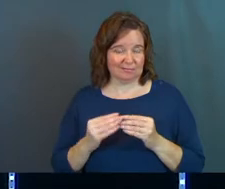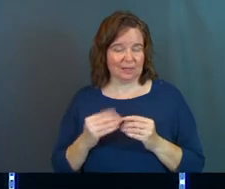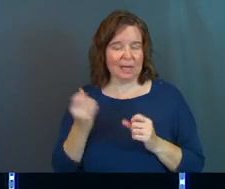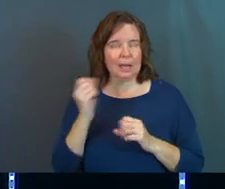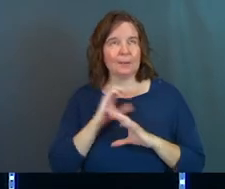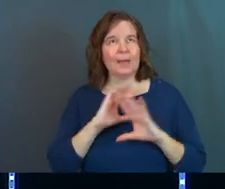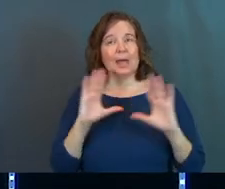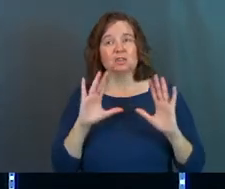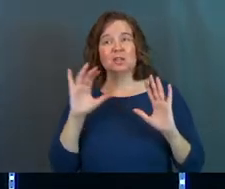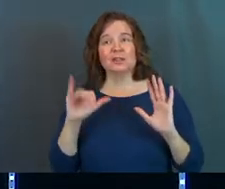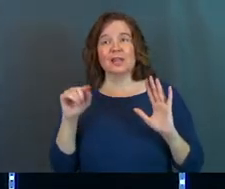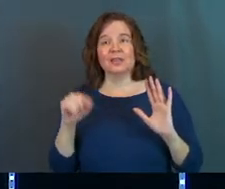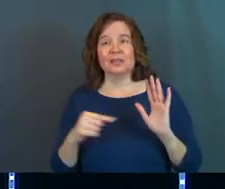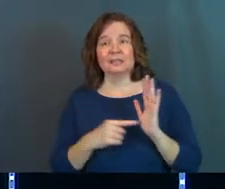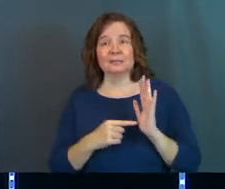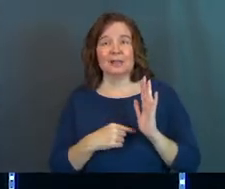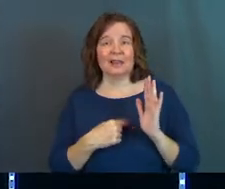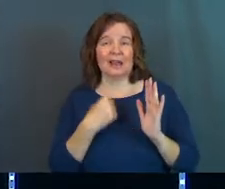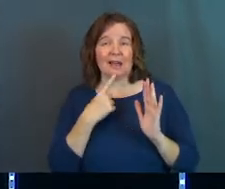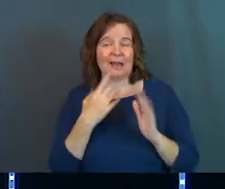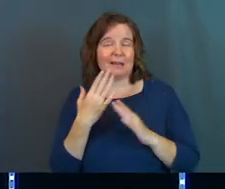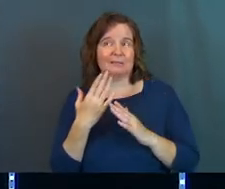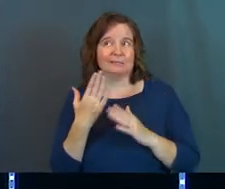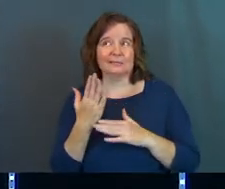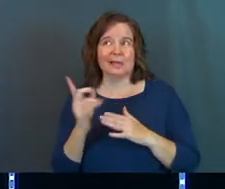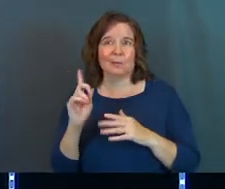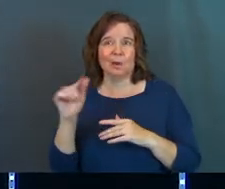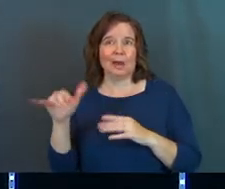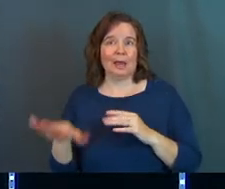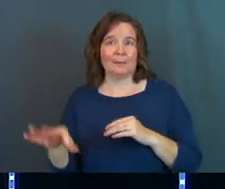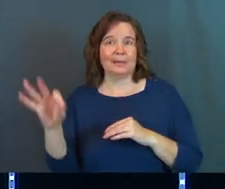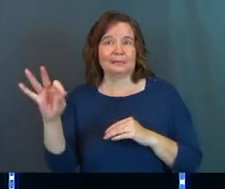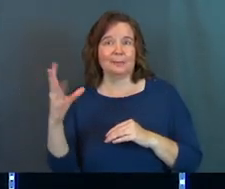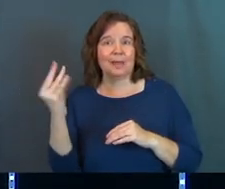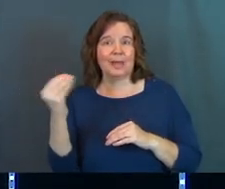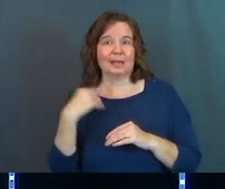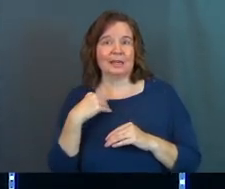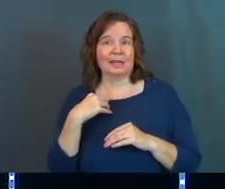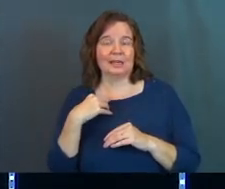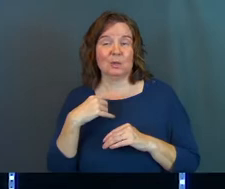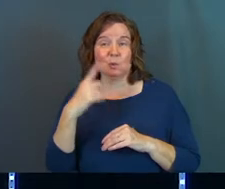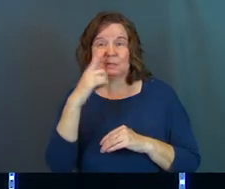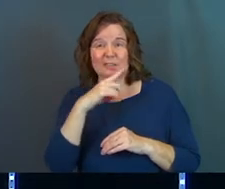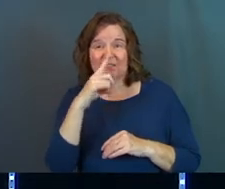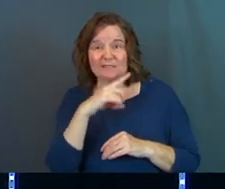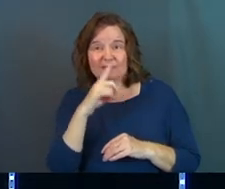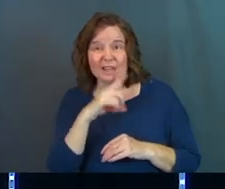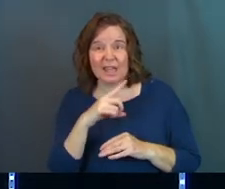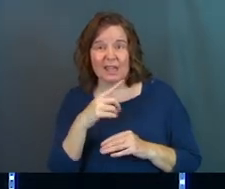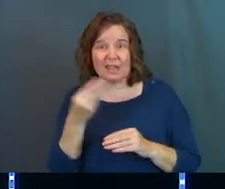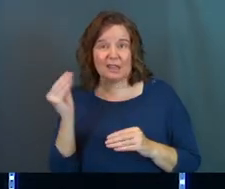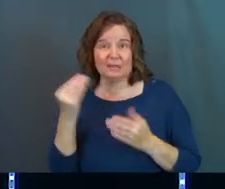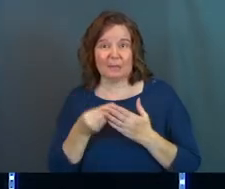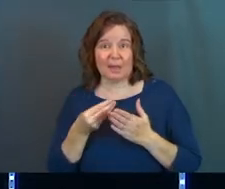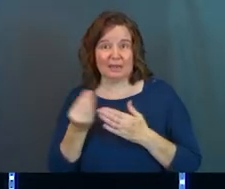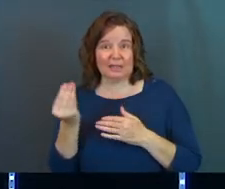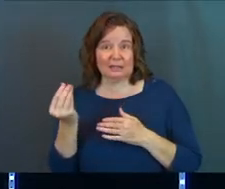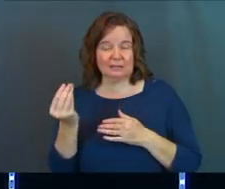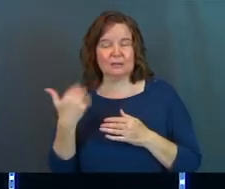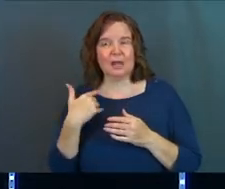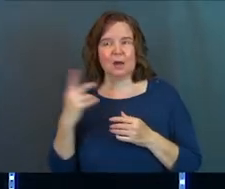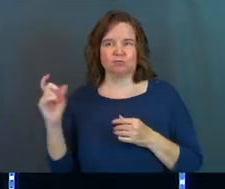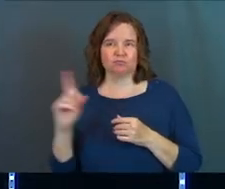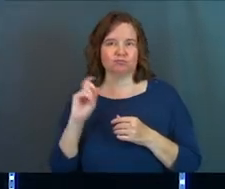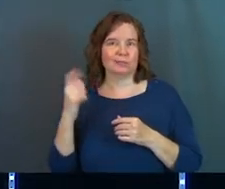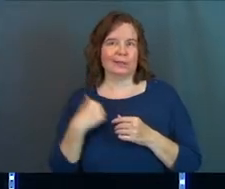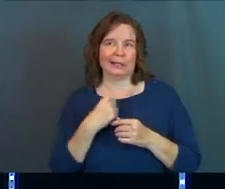that this bill, I'd somewhere along the line picked it up, and it was a counterfeit bill. Now I